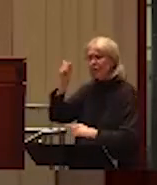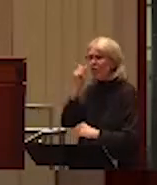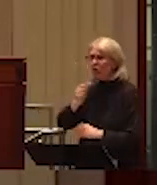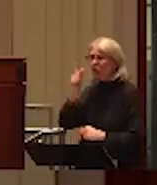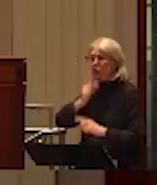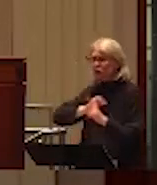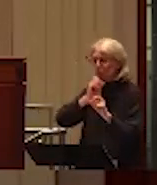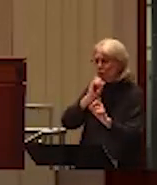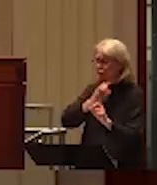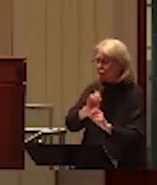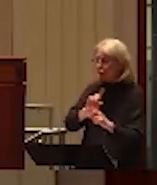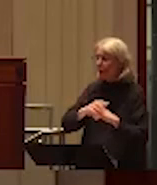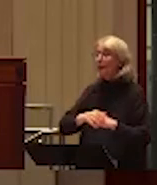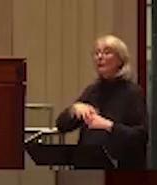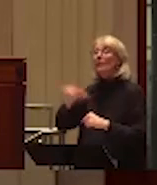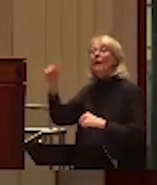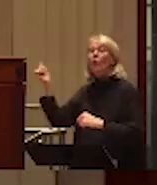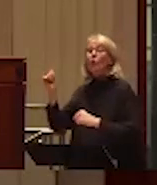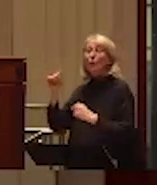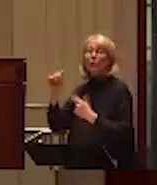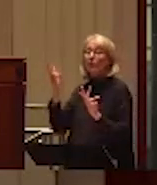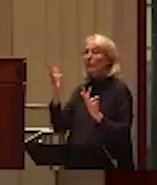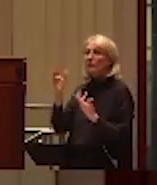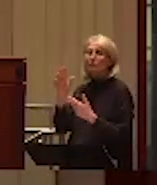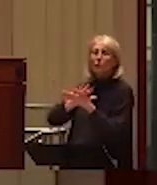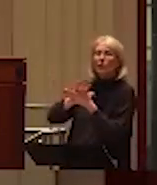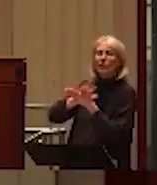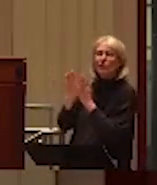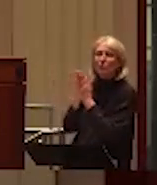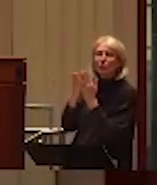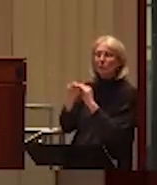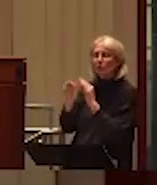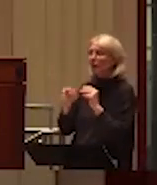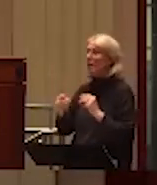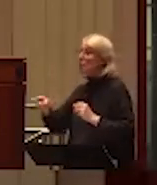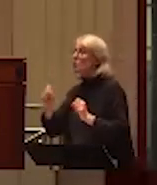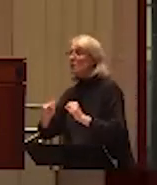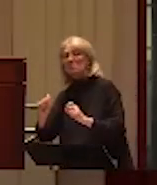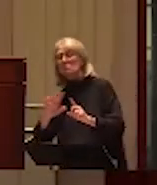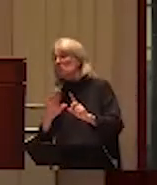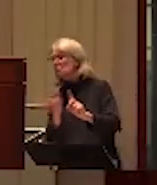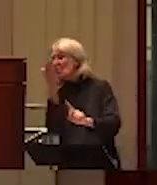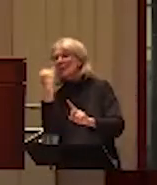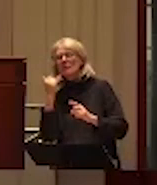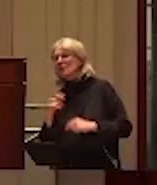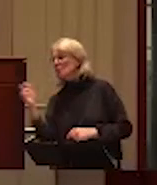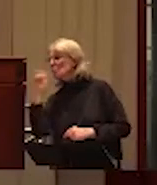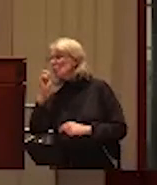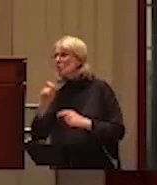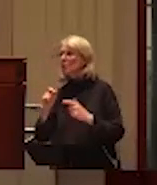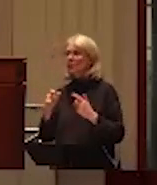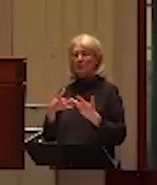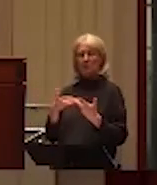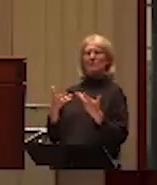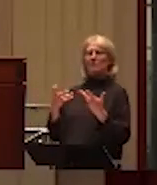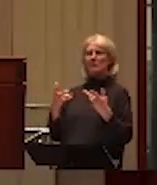media that would say, you know, if you're a girl, it's okay to slap a man if he's rude or if he does this or if he does that. And we have these kind of contradictory messages.